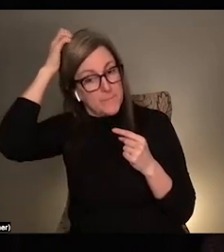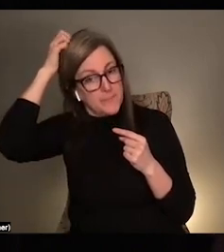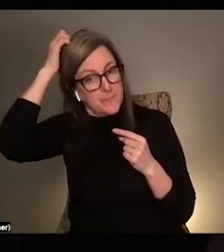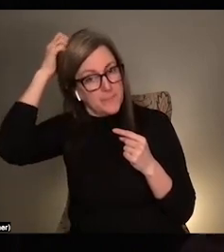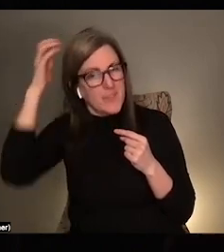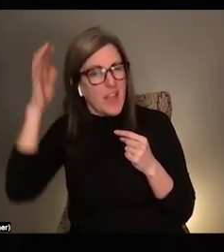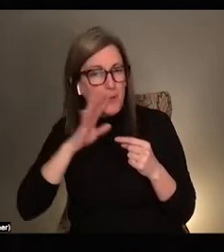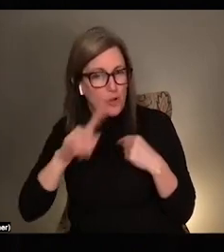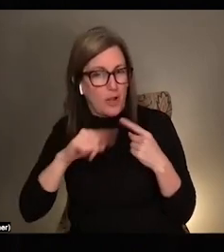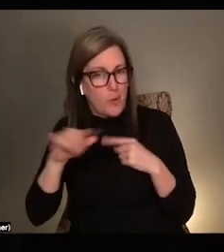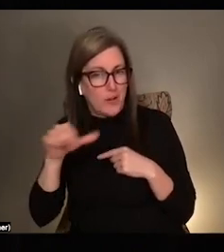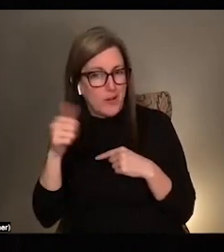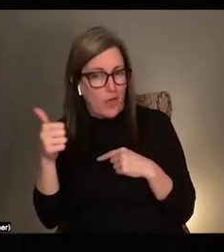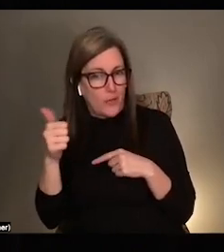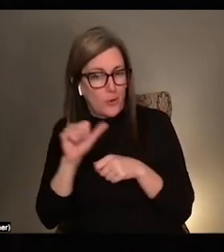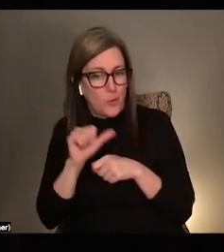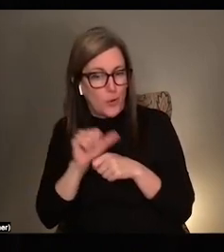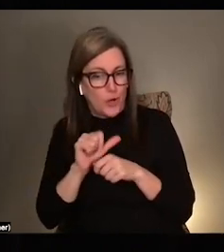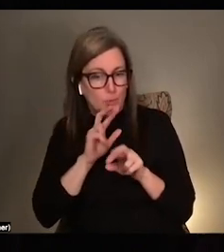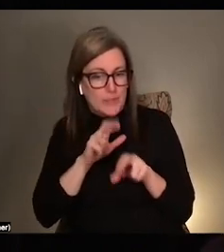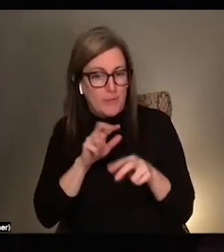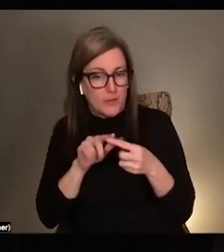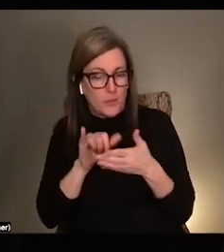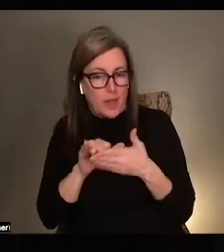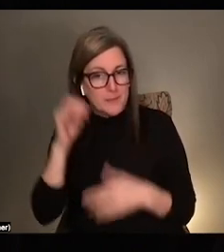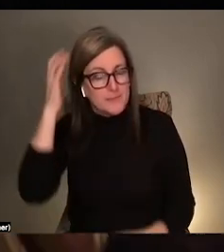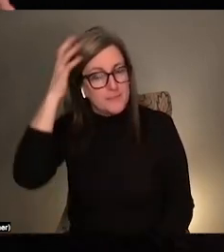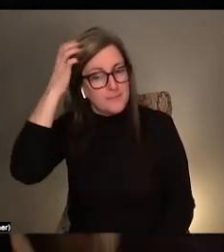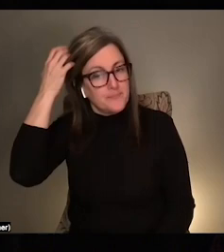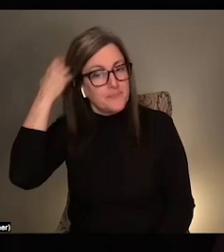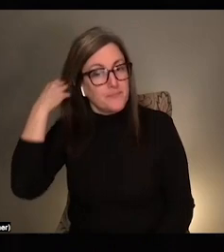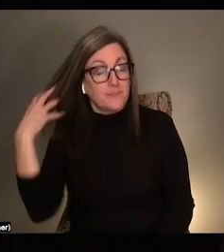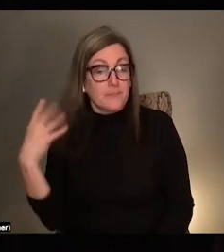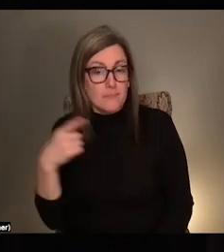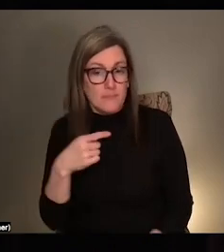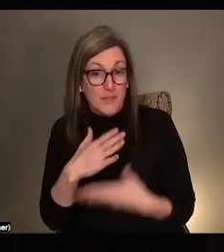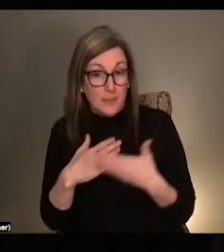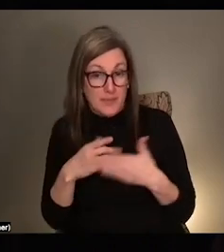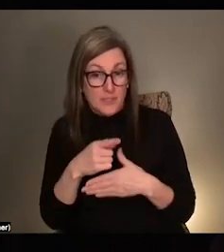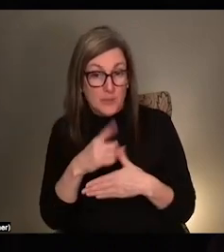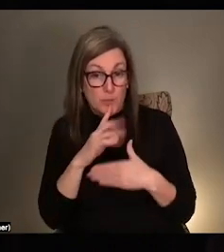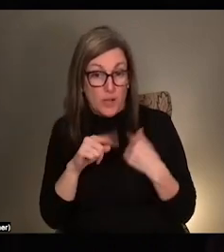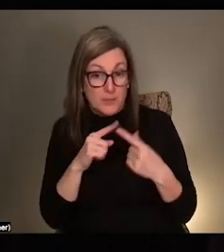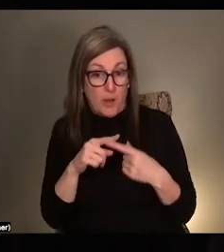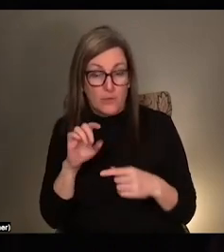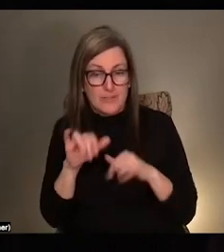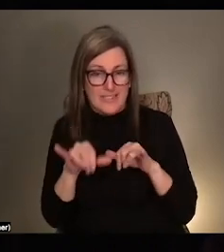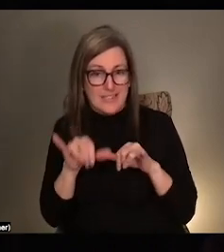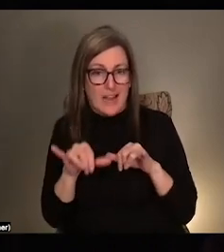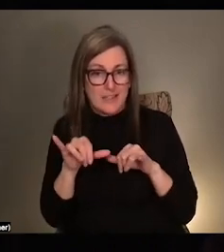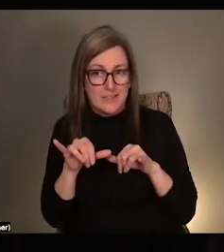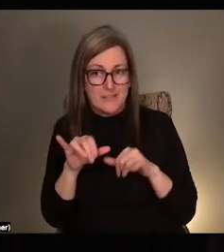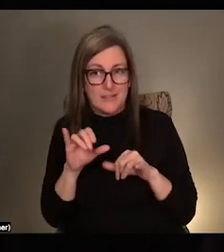about another work to kind of respond to it. Like this piece that you had mentioned before, Extended Stay, which is